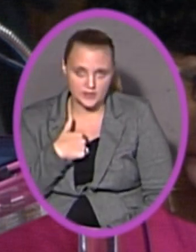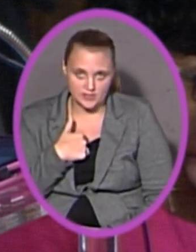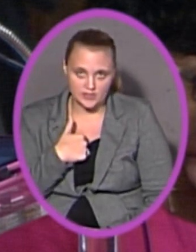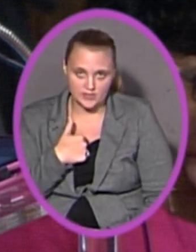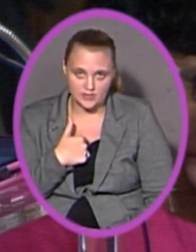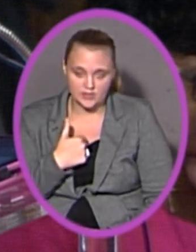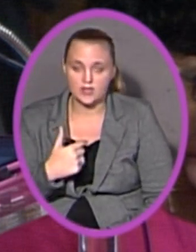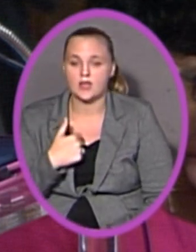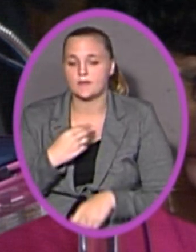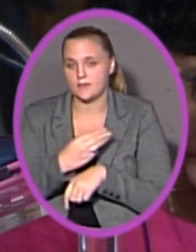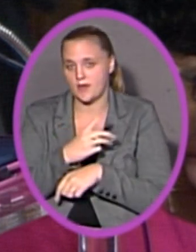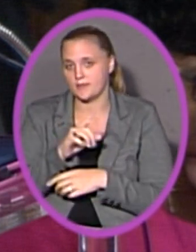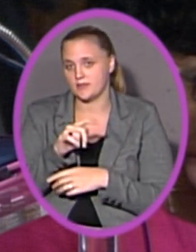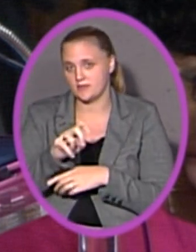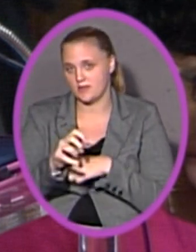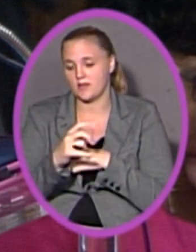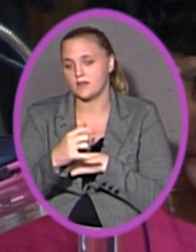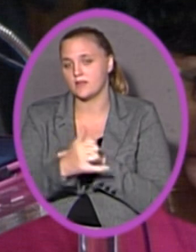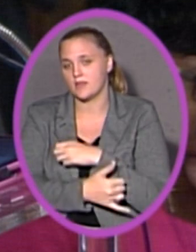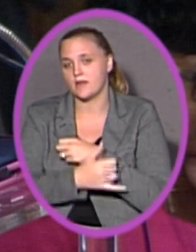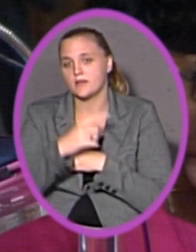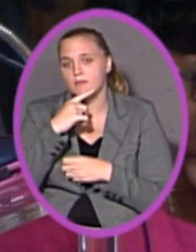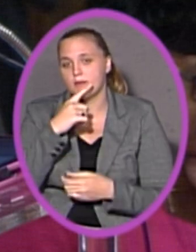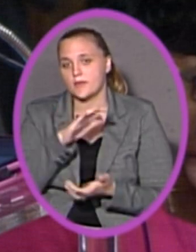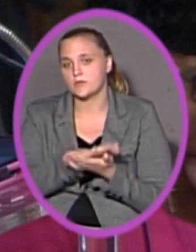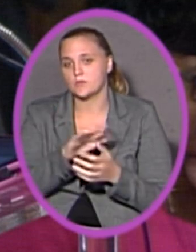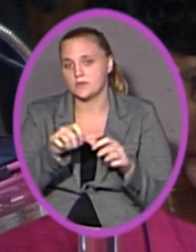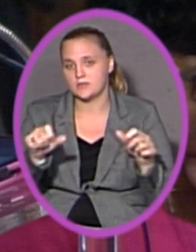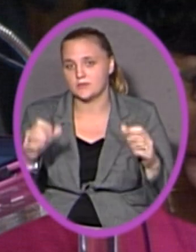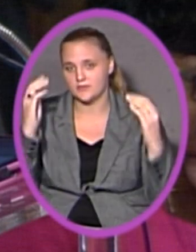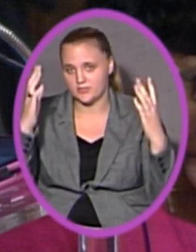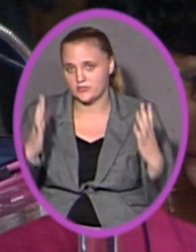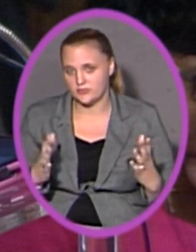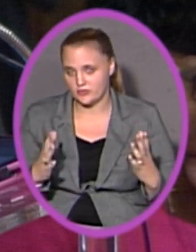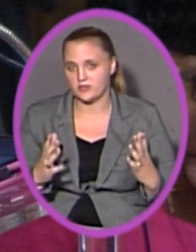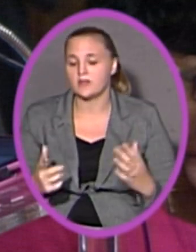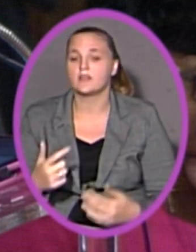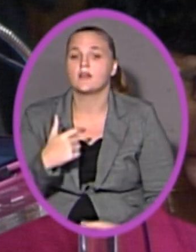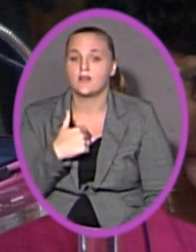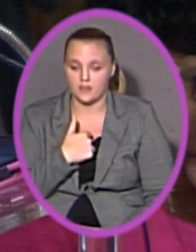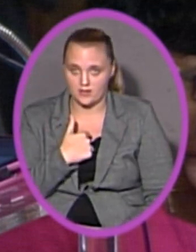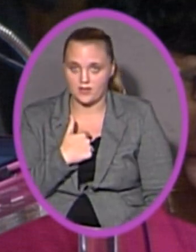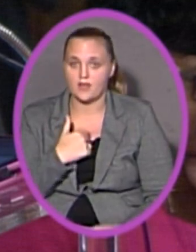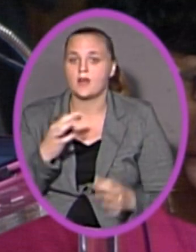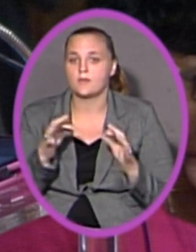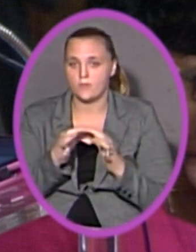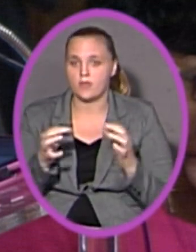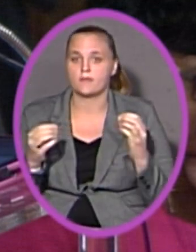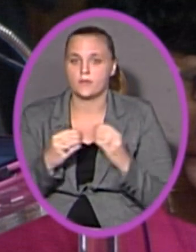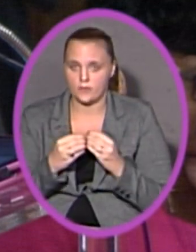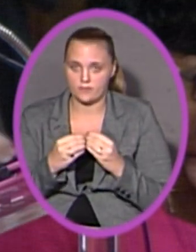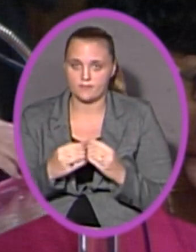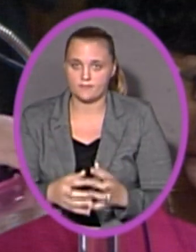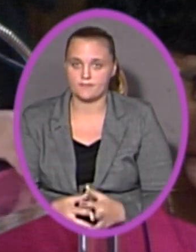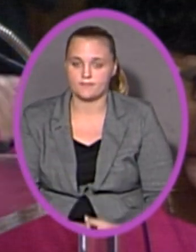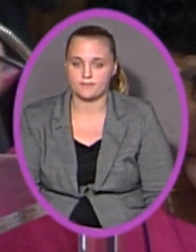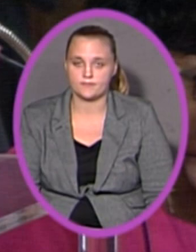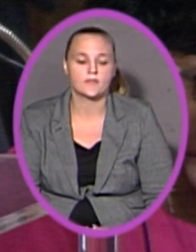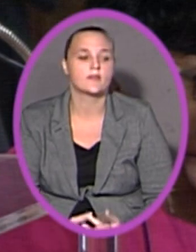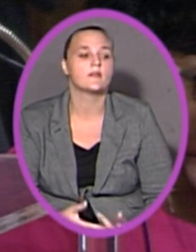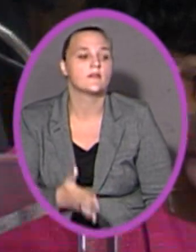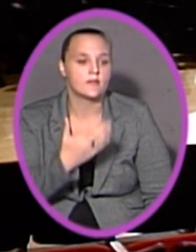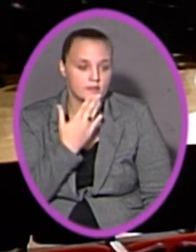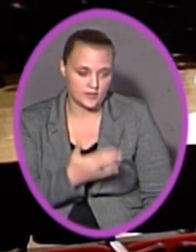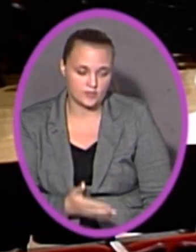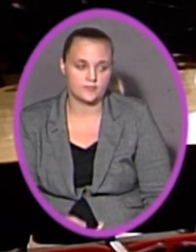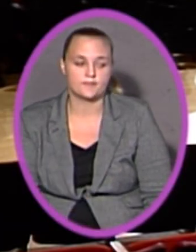I am a Miami-Dade County Public School System teacher, and I am worth more. Thank you, ma'am.